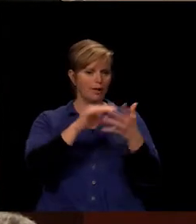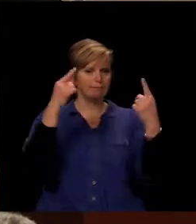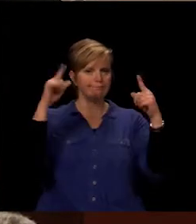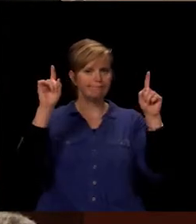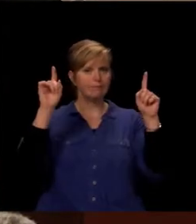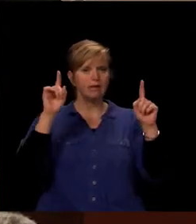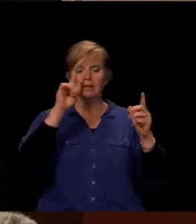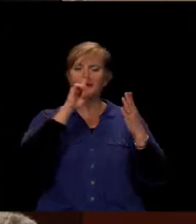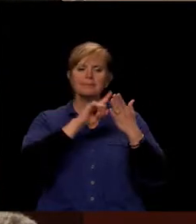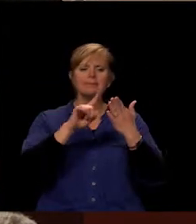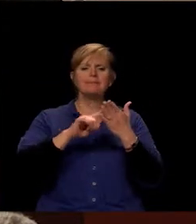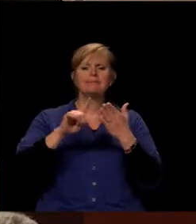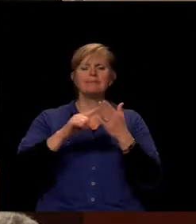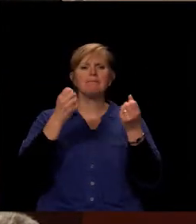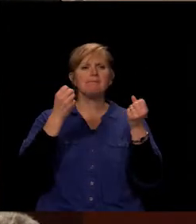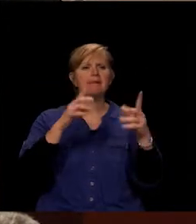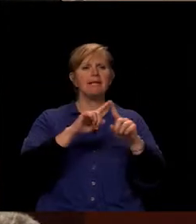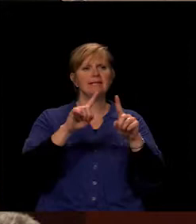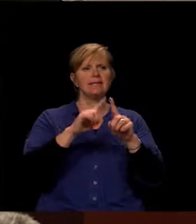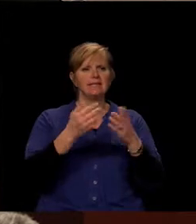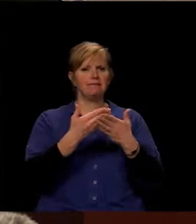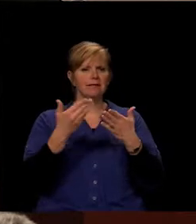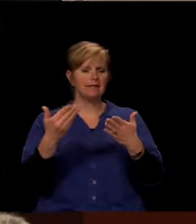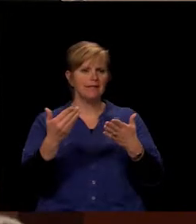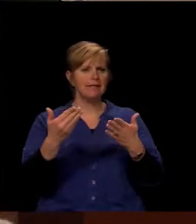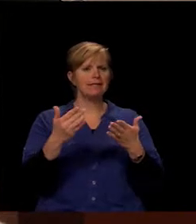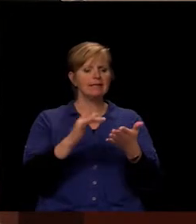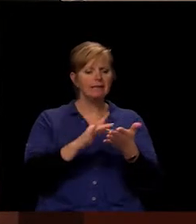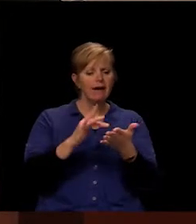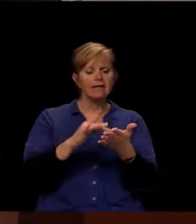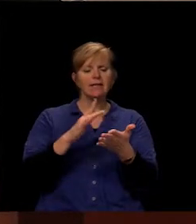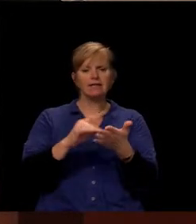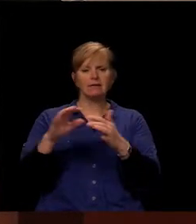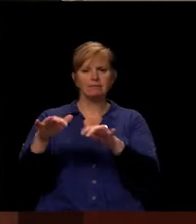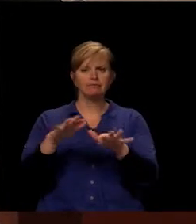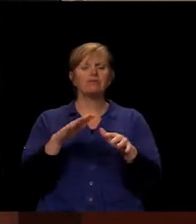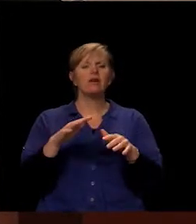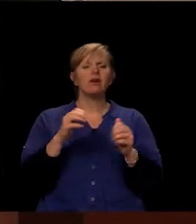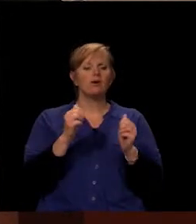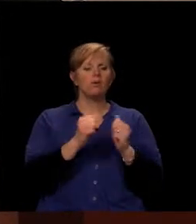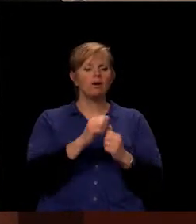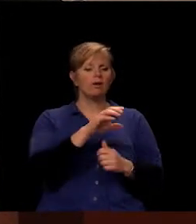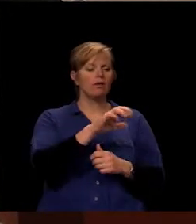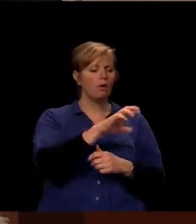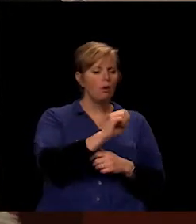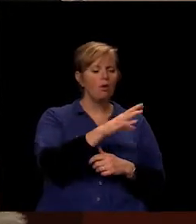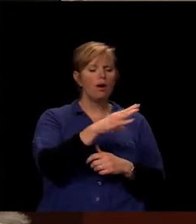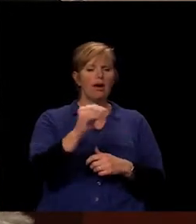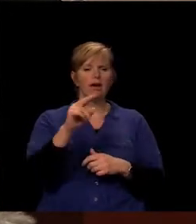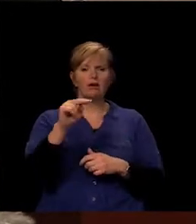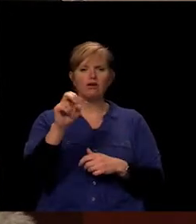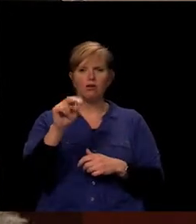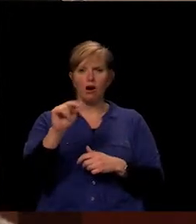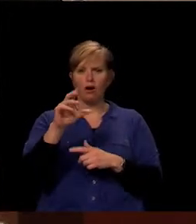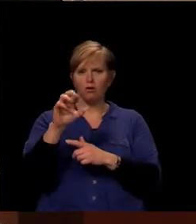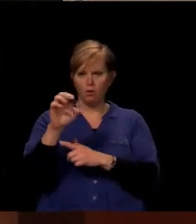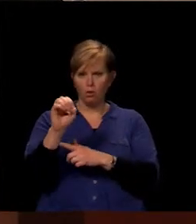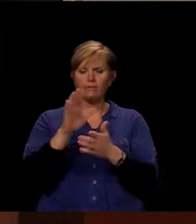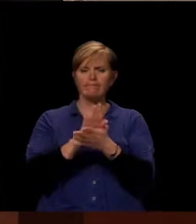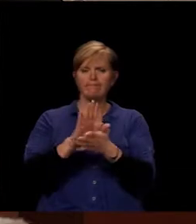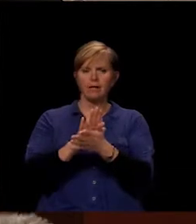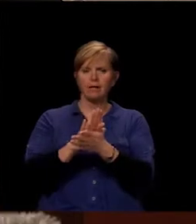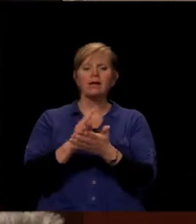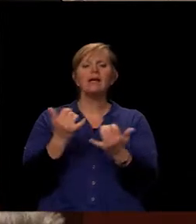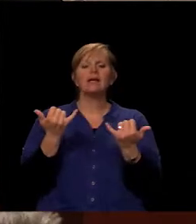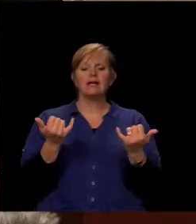investigated multiple devices and peripherals in both the core and non-core academic areas and are ready to make a recommendation this evening.